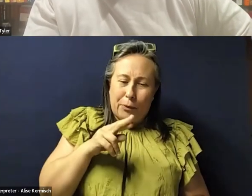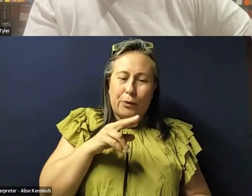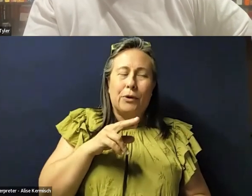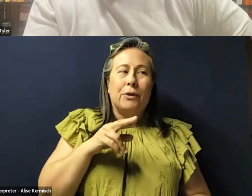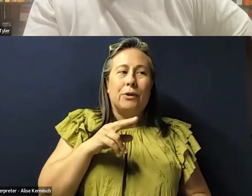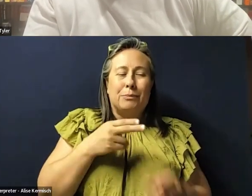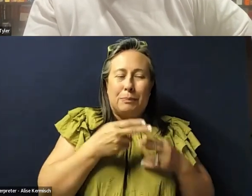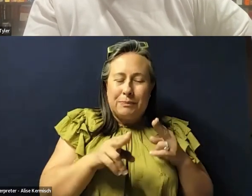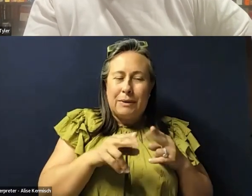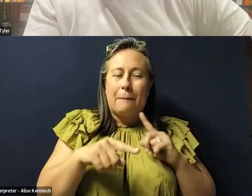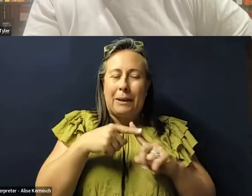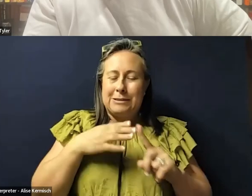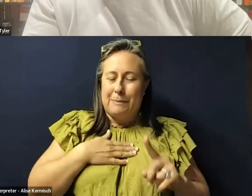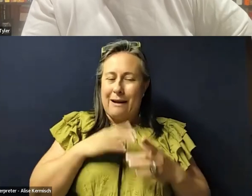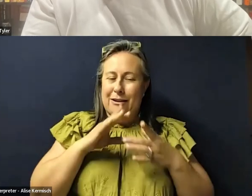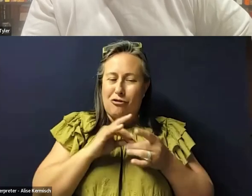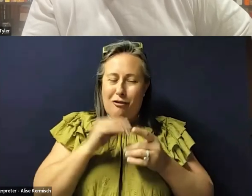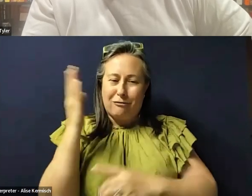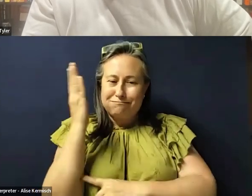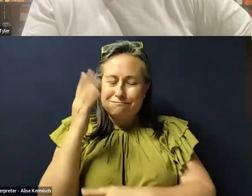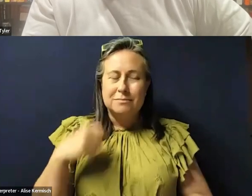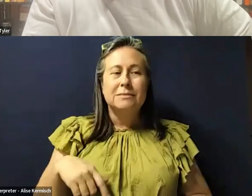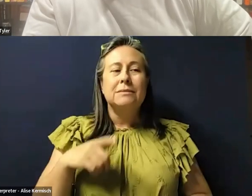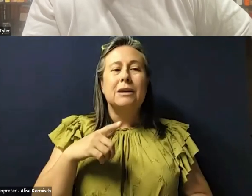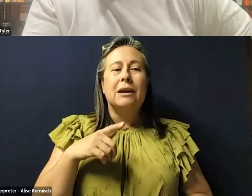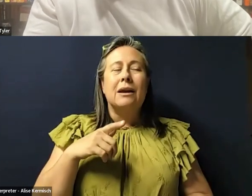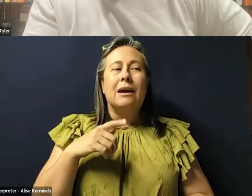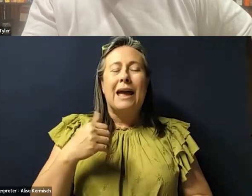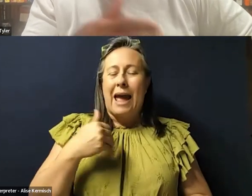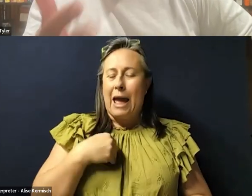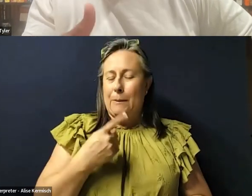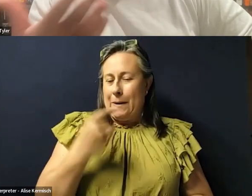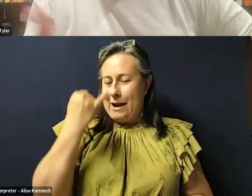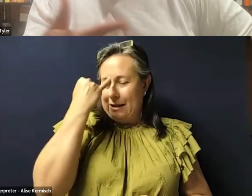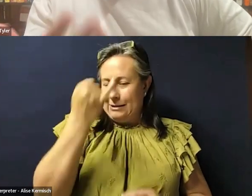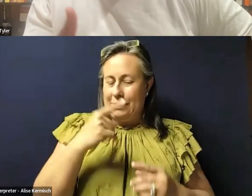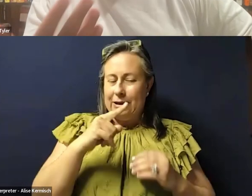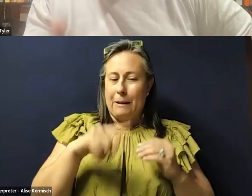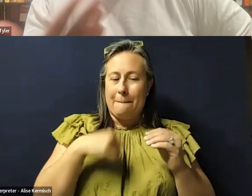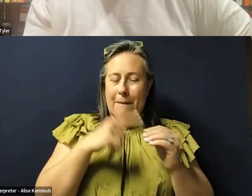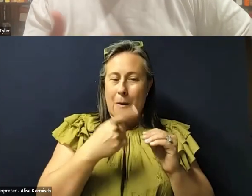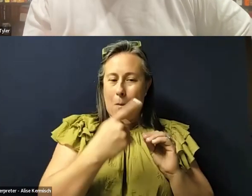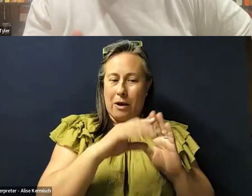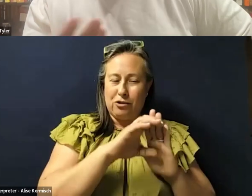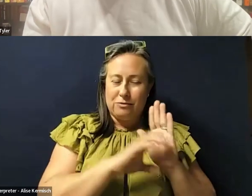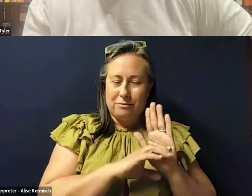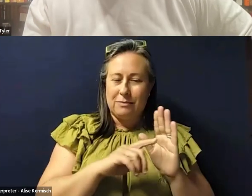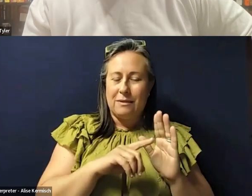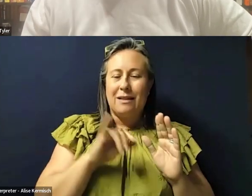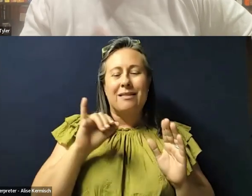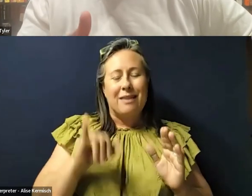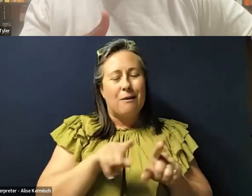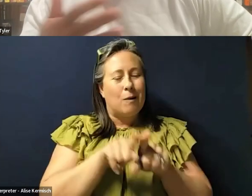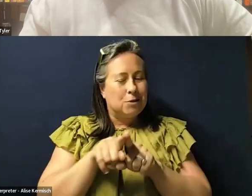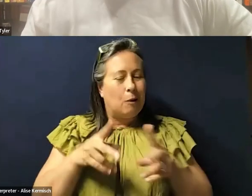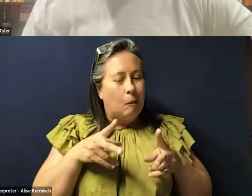her in my talk in part because I had an idea of one entire chapter around her work that, that also got cut.